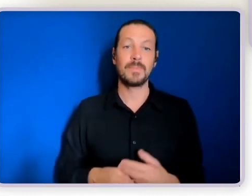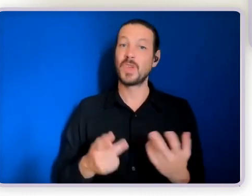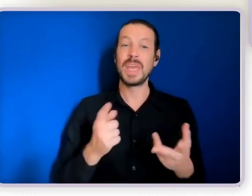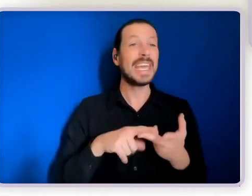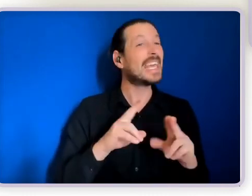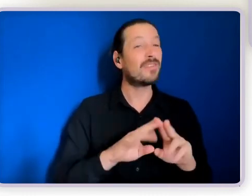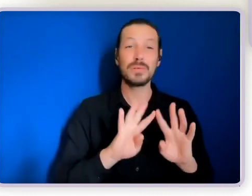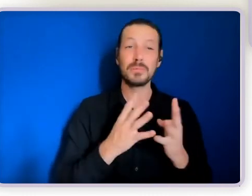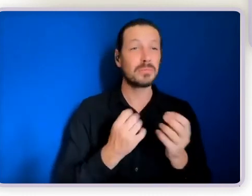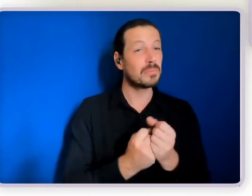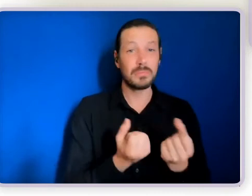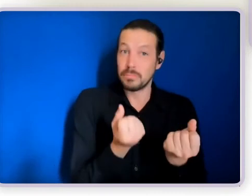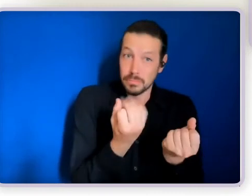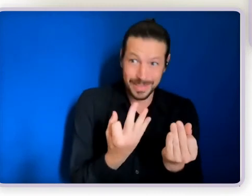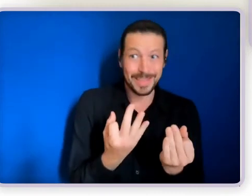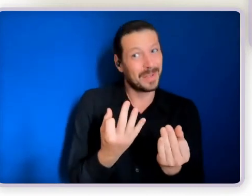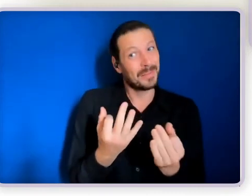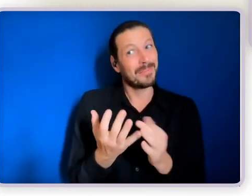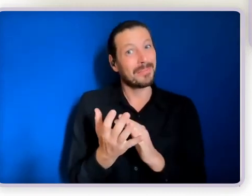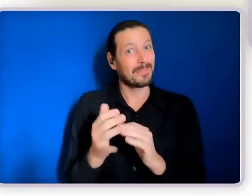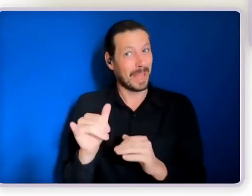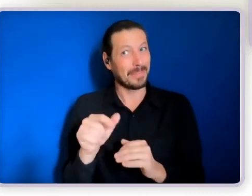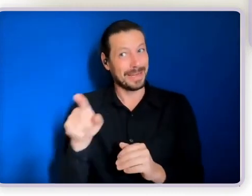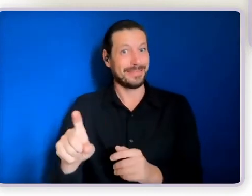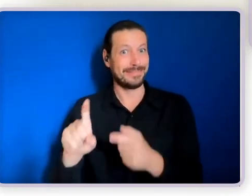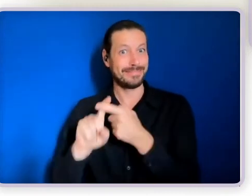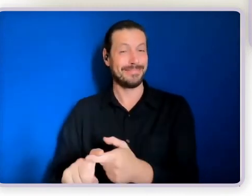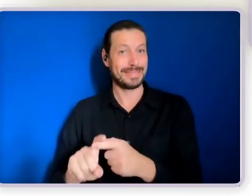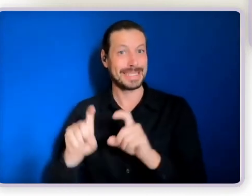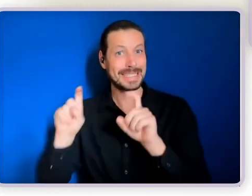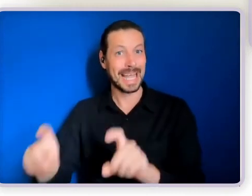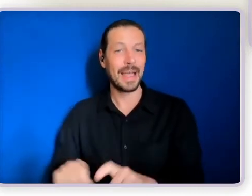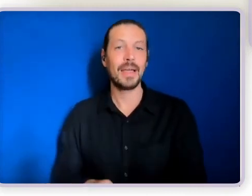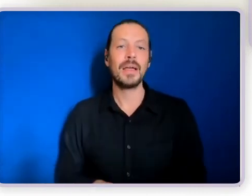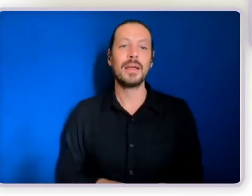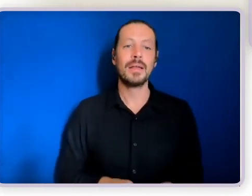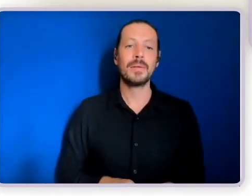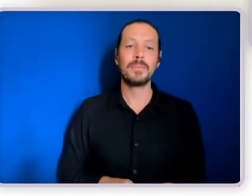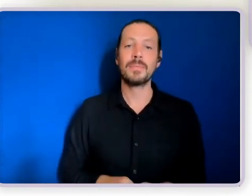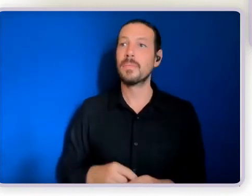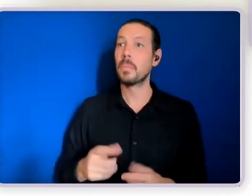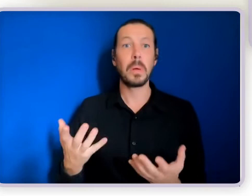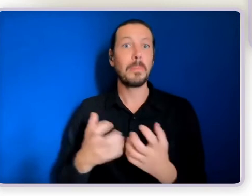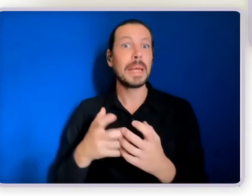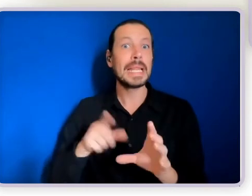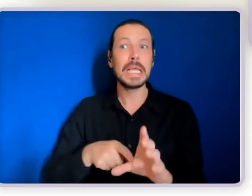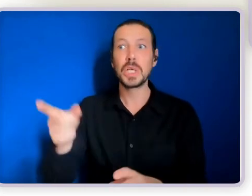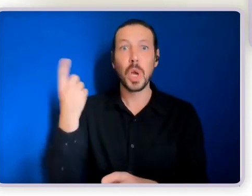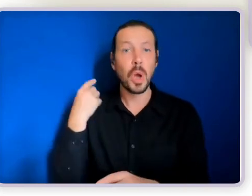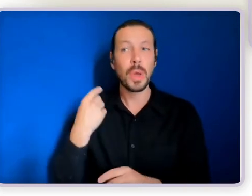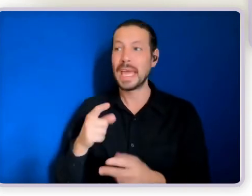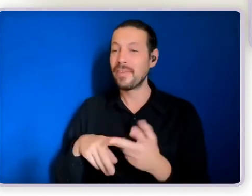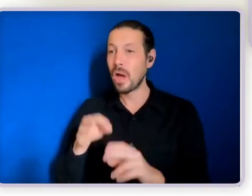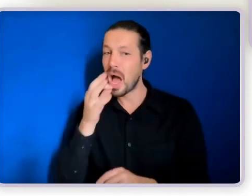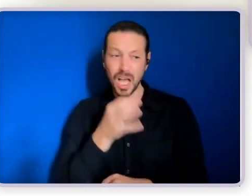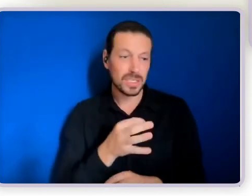at the time if you would have asked him do you want to stay here he probably would have said yeah I'm pretty happy of you know and